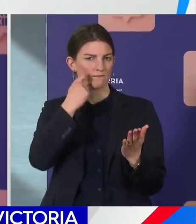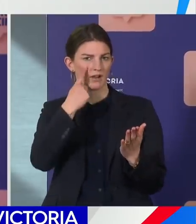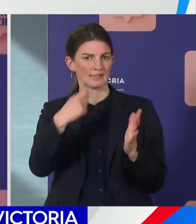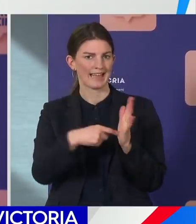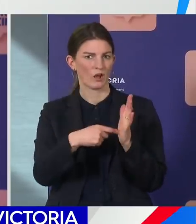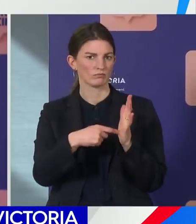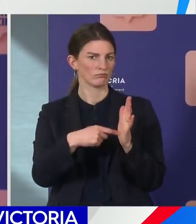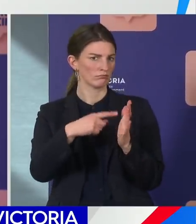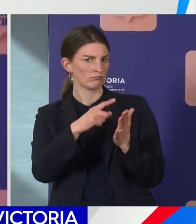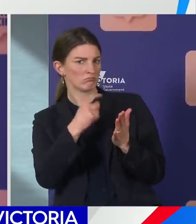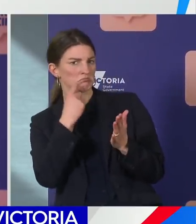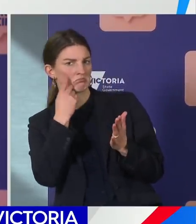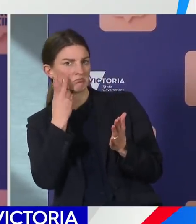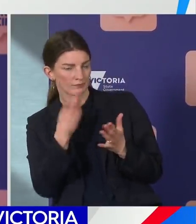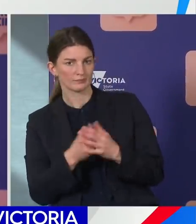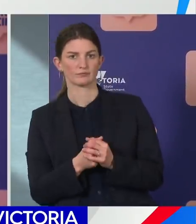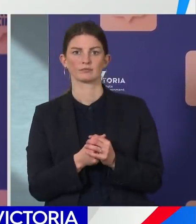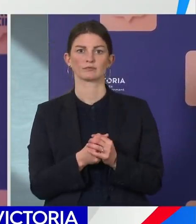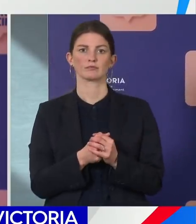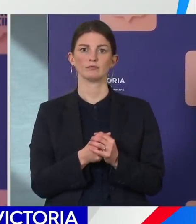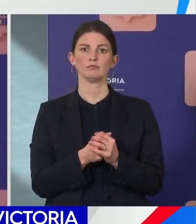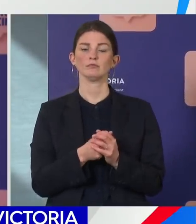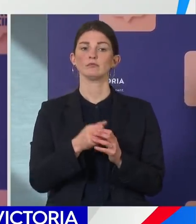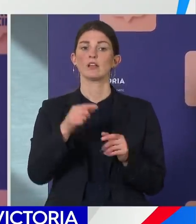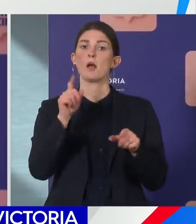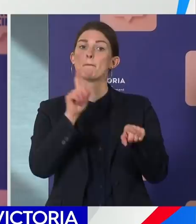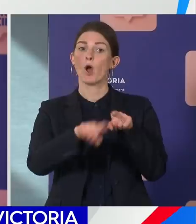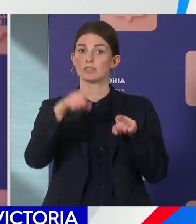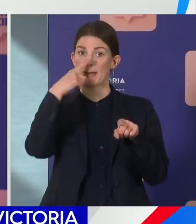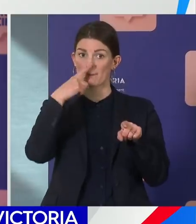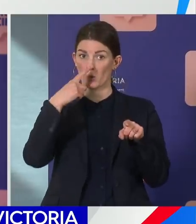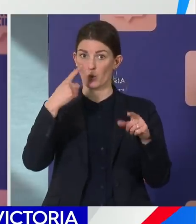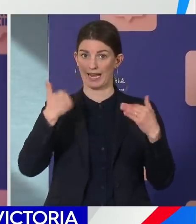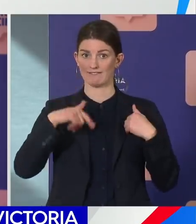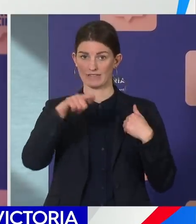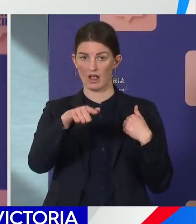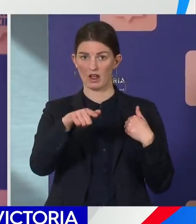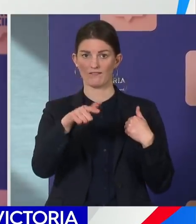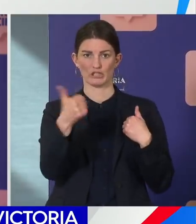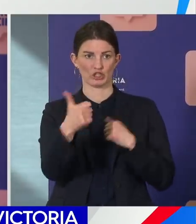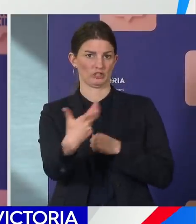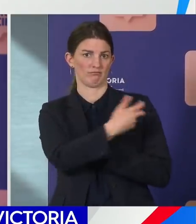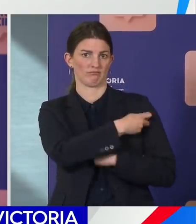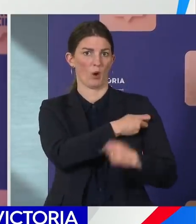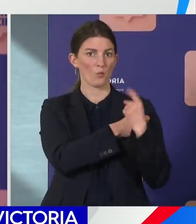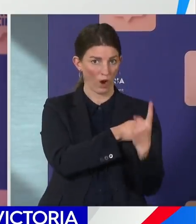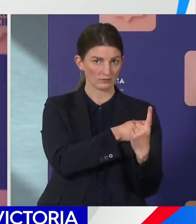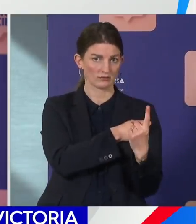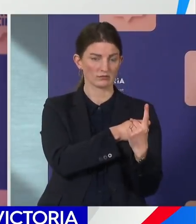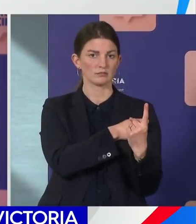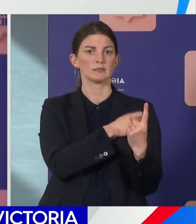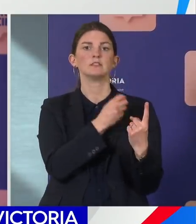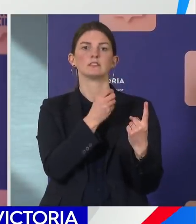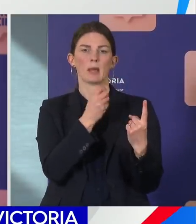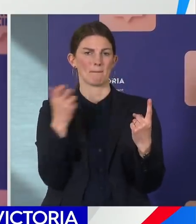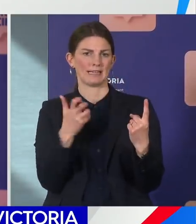% of the residents had at least a first dose vaccination and the vast majority had already completed their second dose vaccination, which is a very encouraging sign.